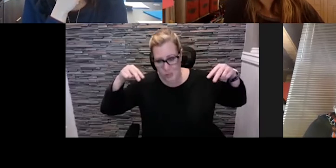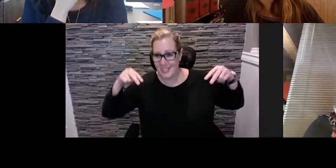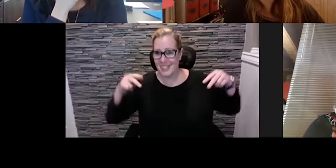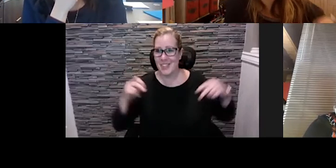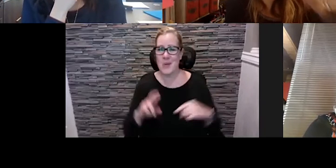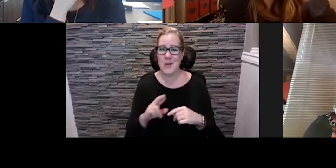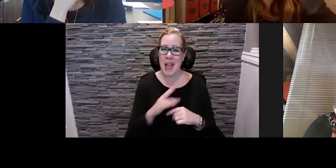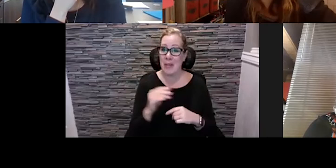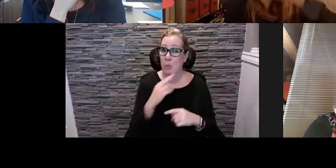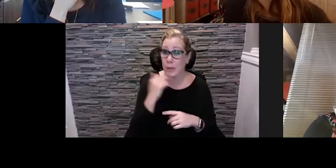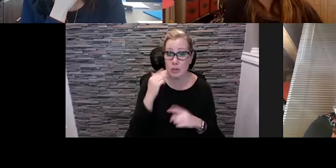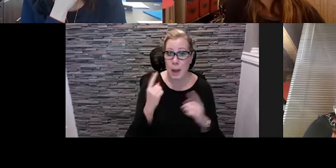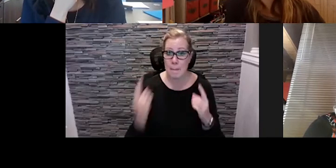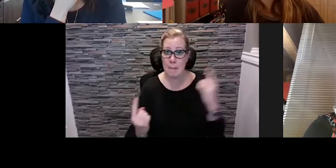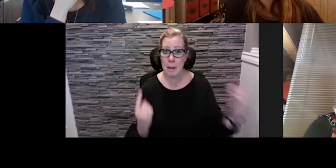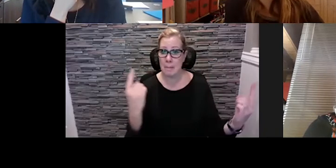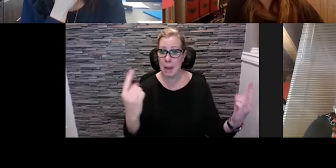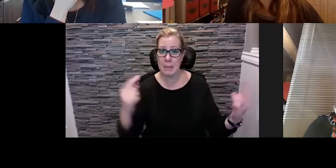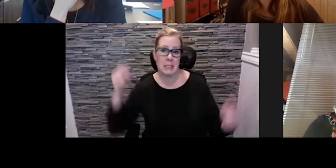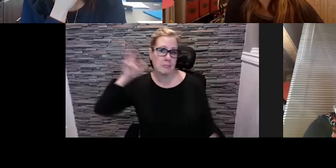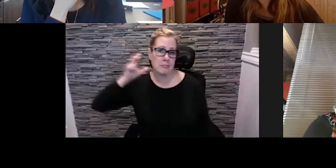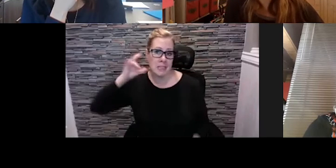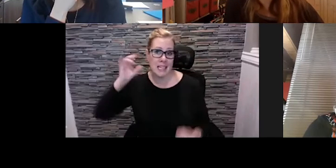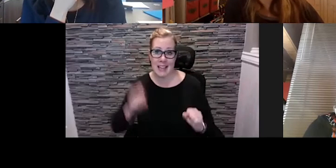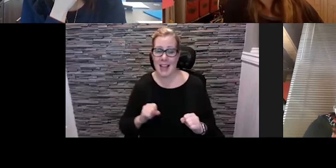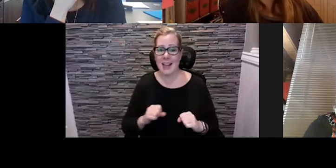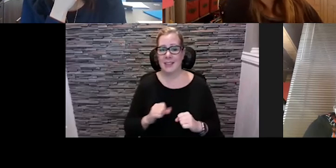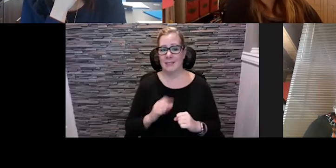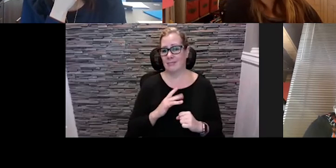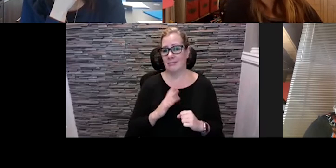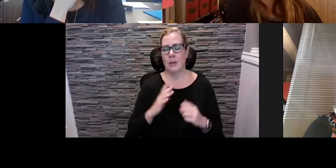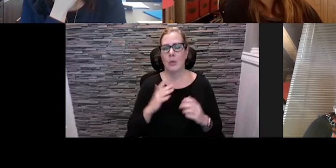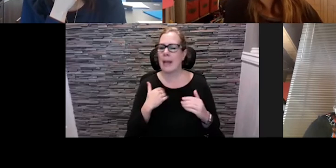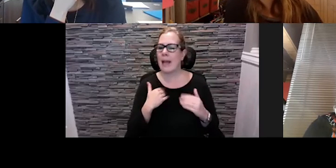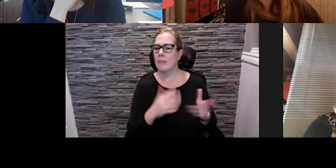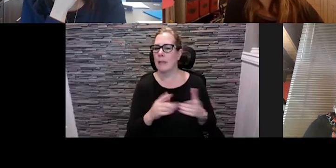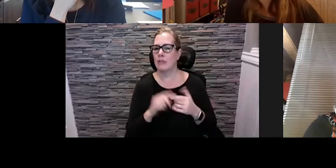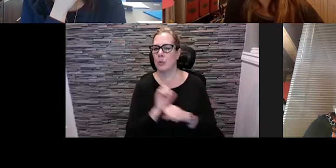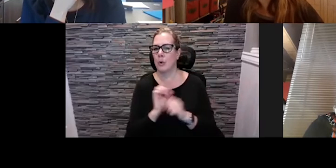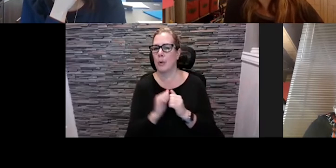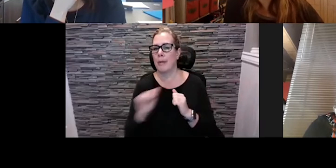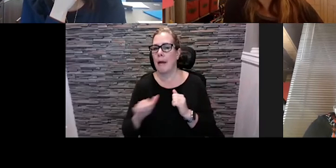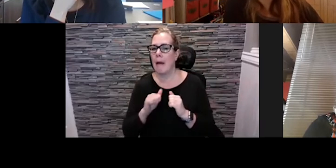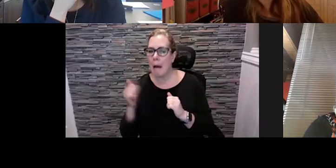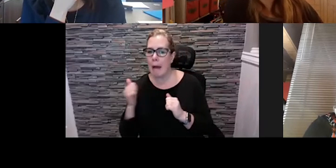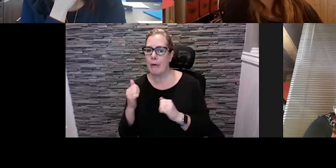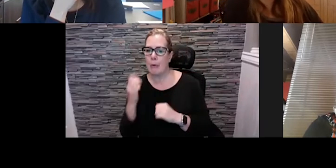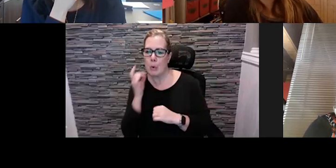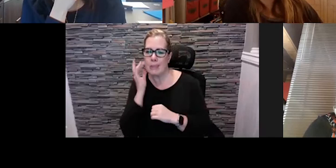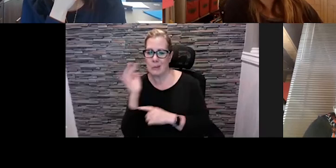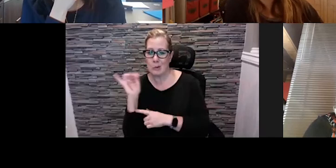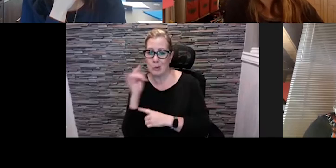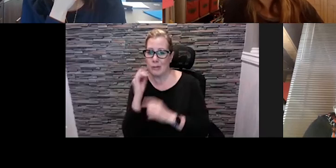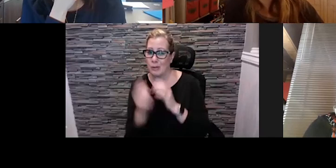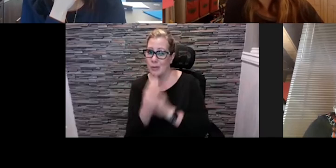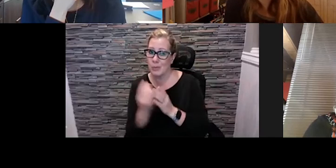to also um say we we we have plans to work with other hotel properties on this hotel balcony concept uh for the spring